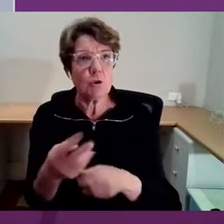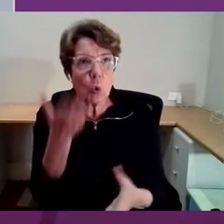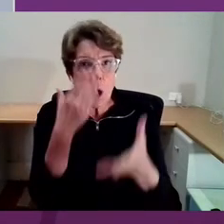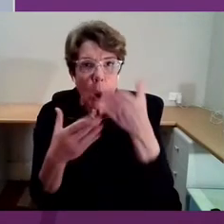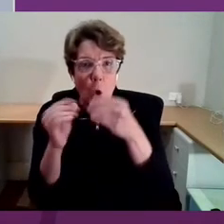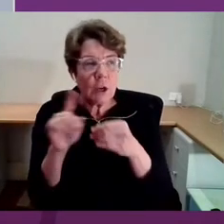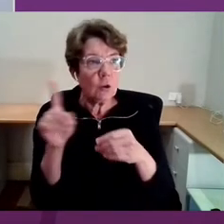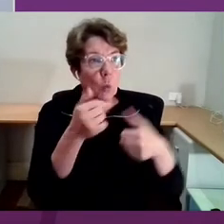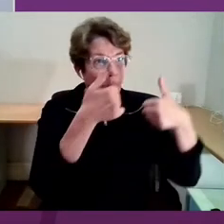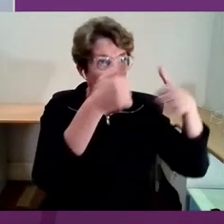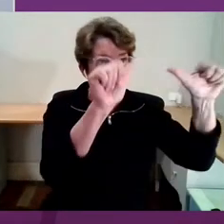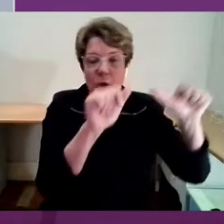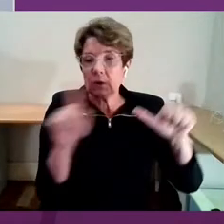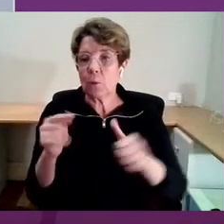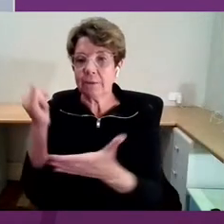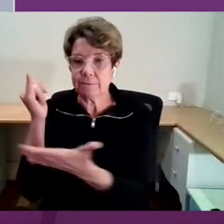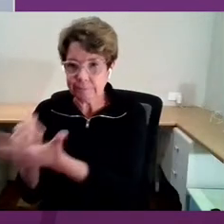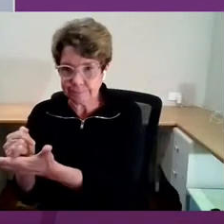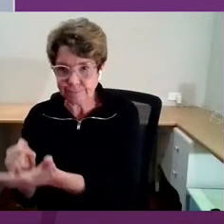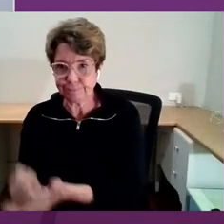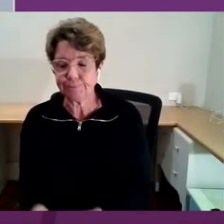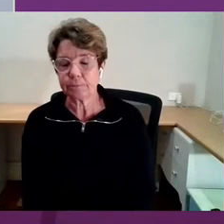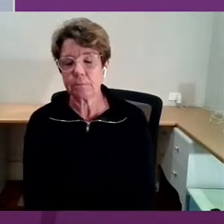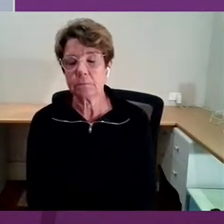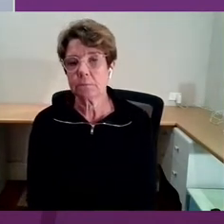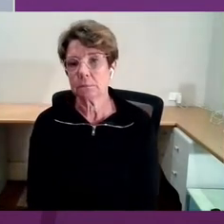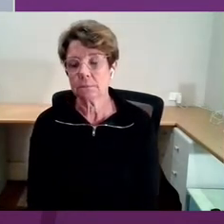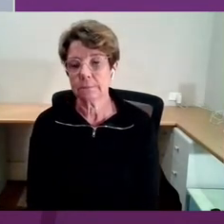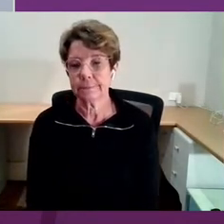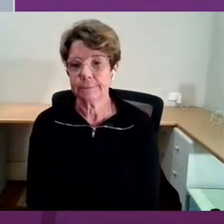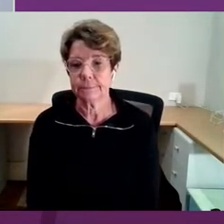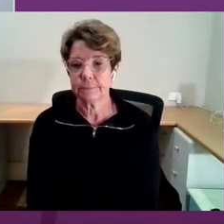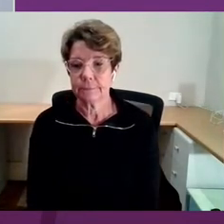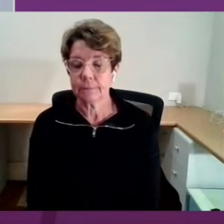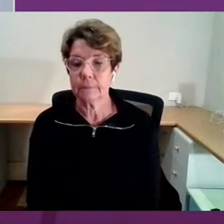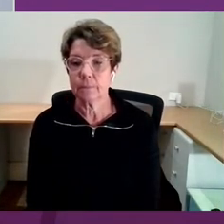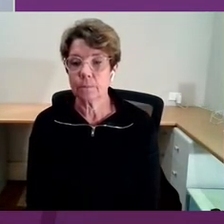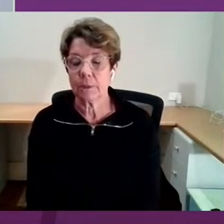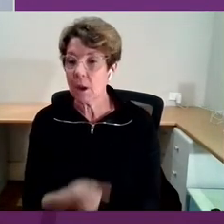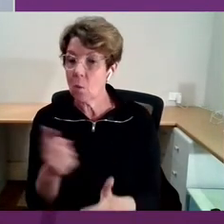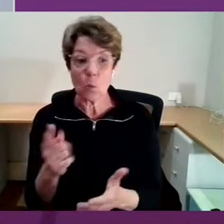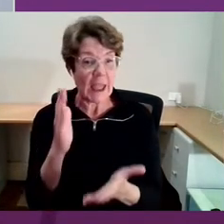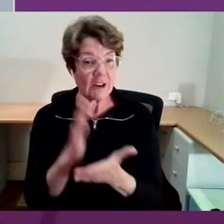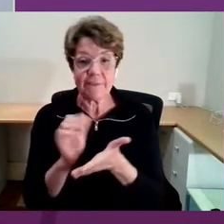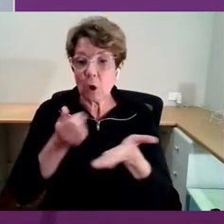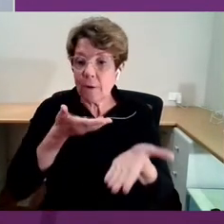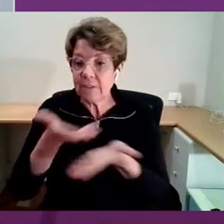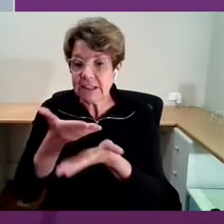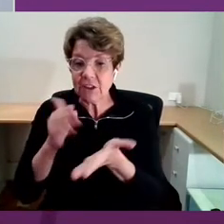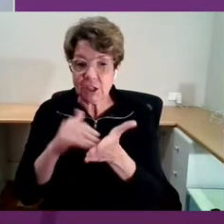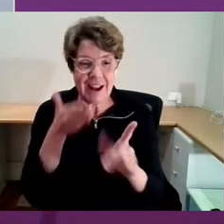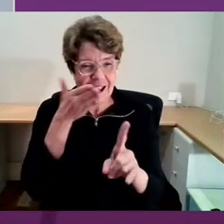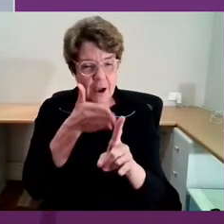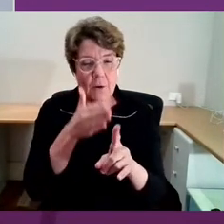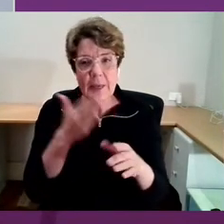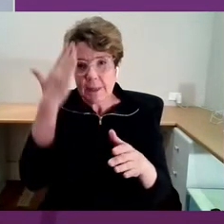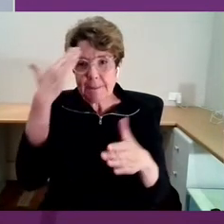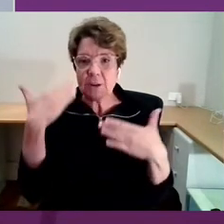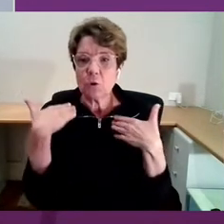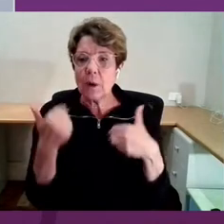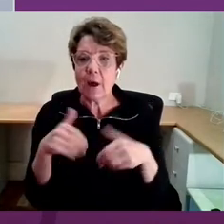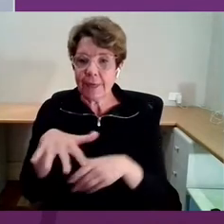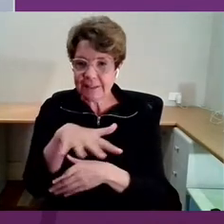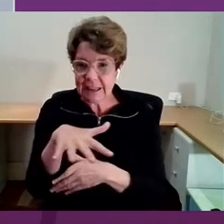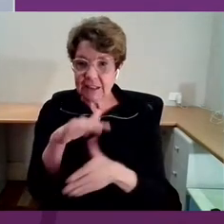what doesn't. And, you know, it's something that, you know, we're having a live conversation about in the mental health sector at the moment is how do we actually